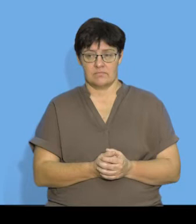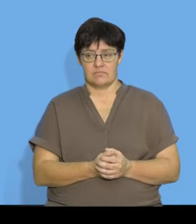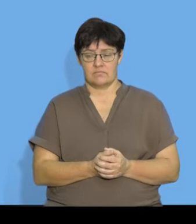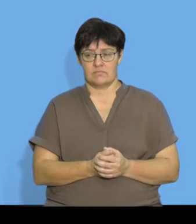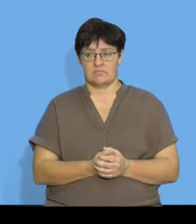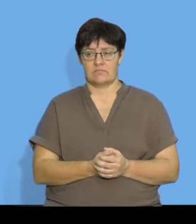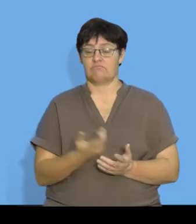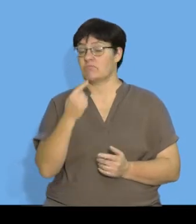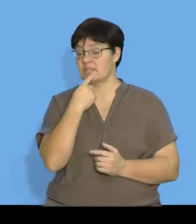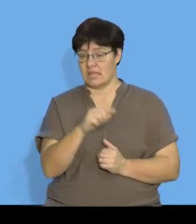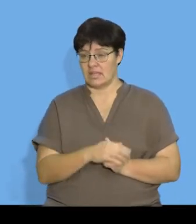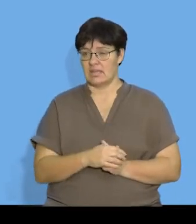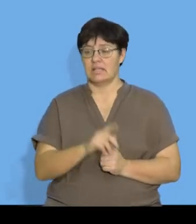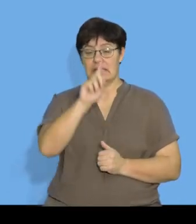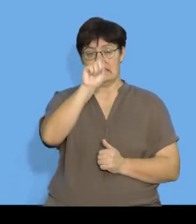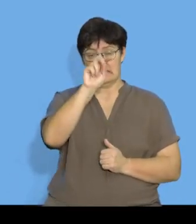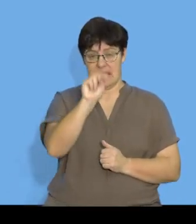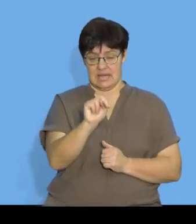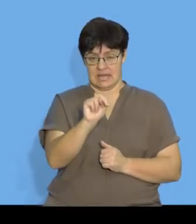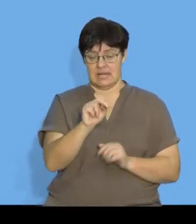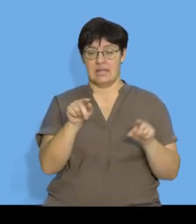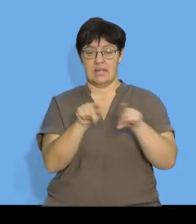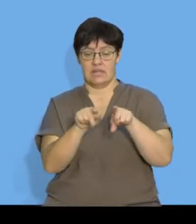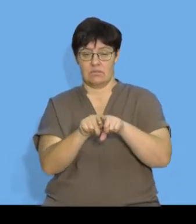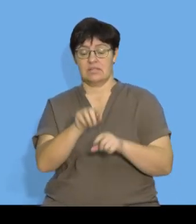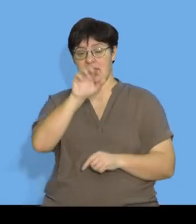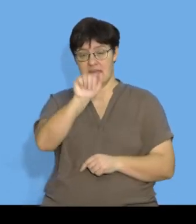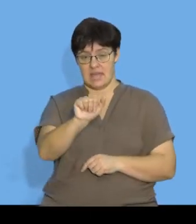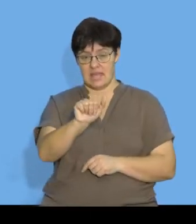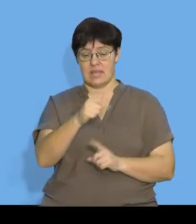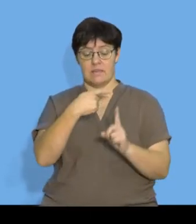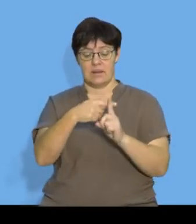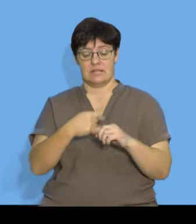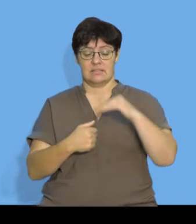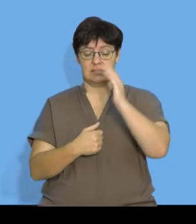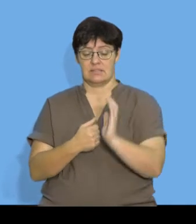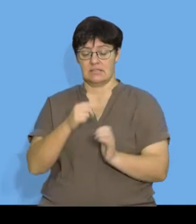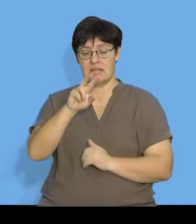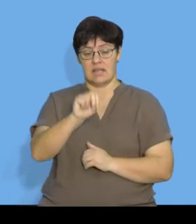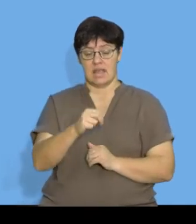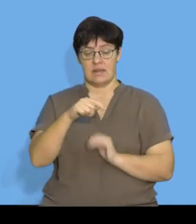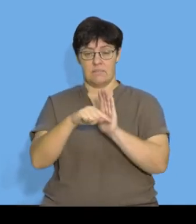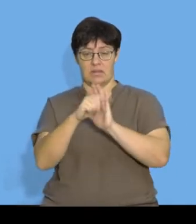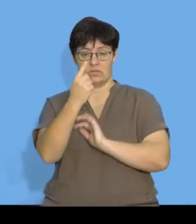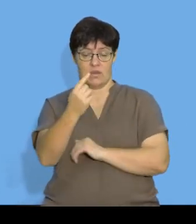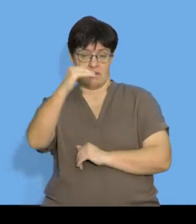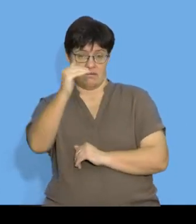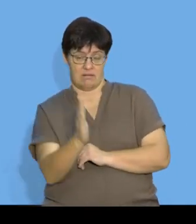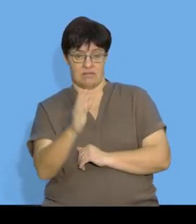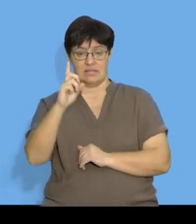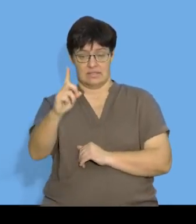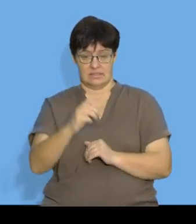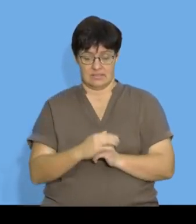So, we said that TN is equal to A plus N minus 1